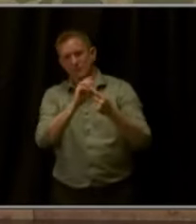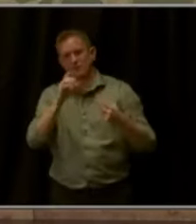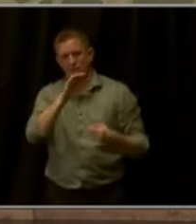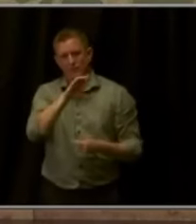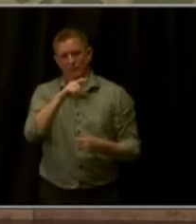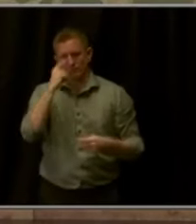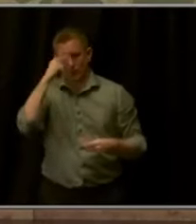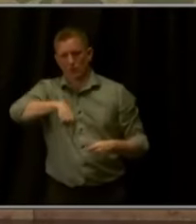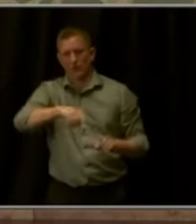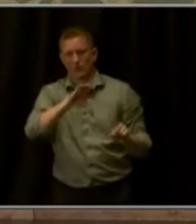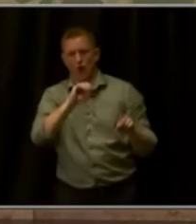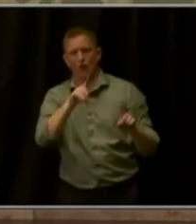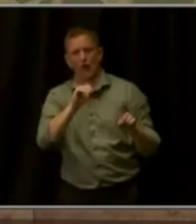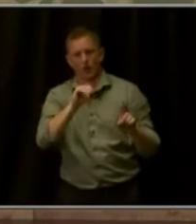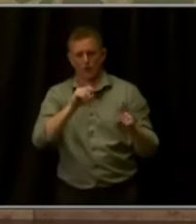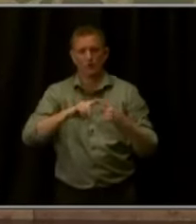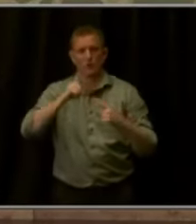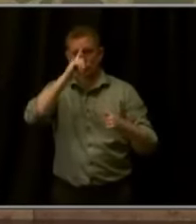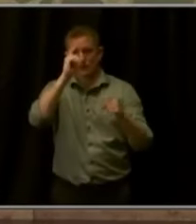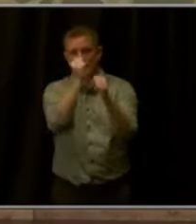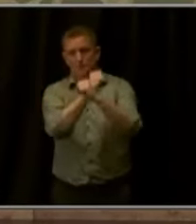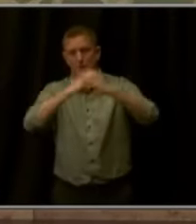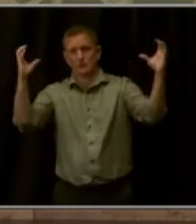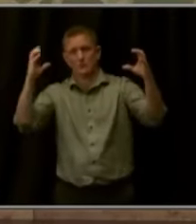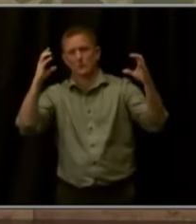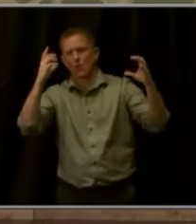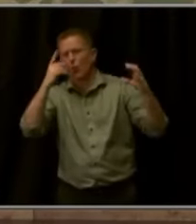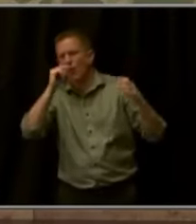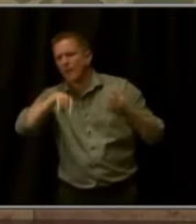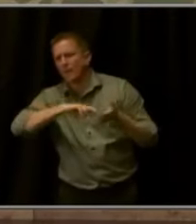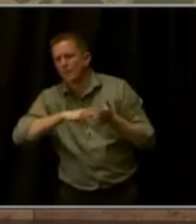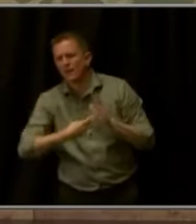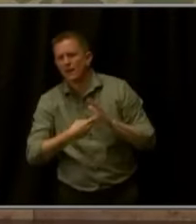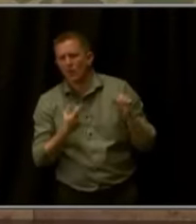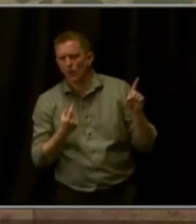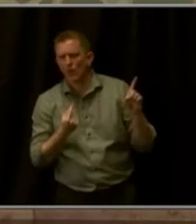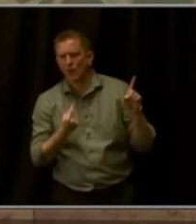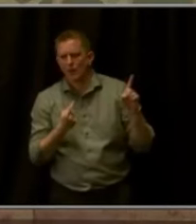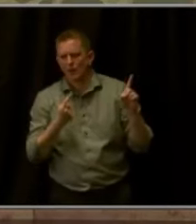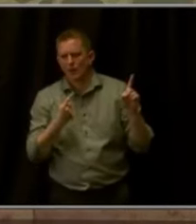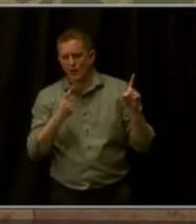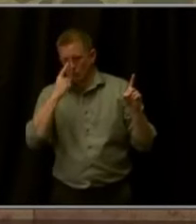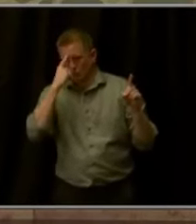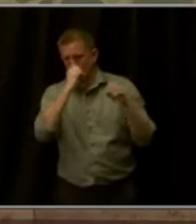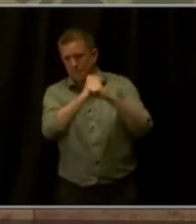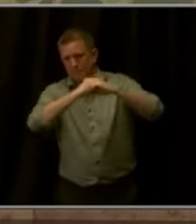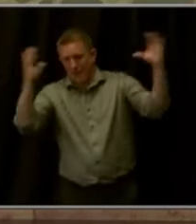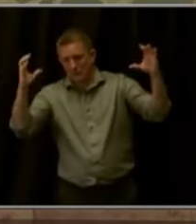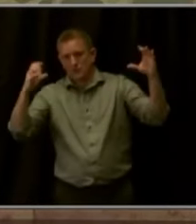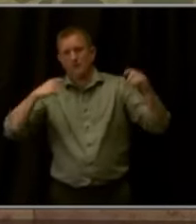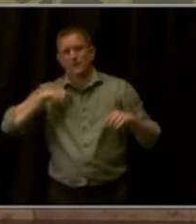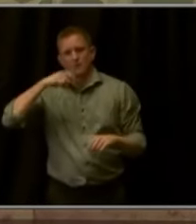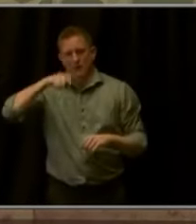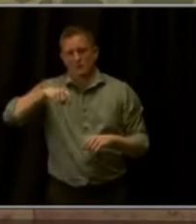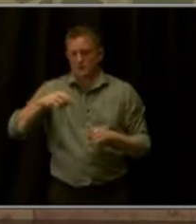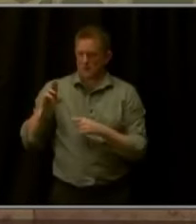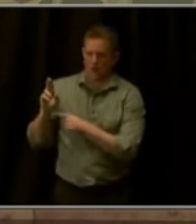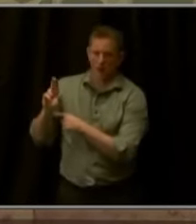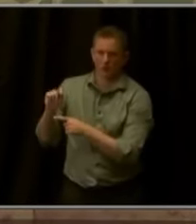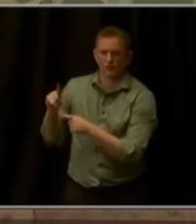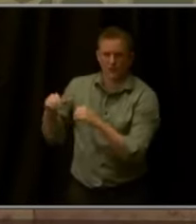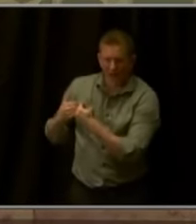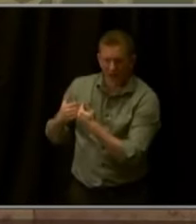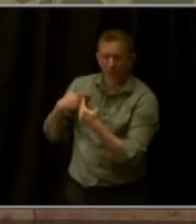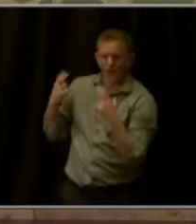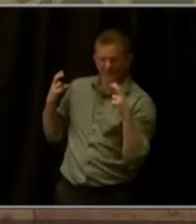means. And of course, that means helping to reimagine and support RTD. With state investments like free fares